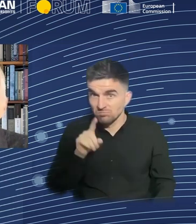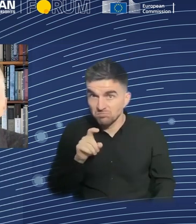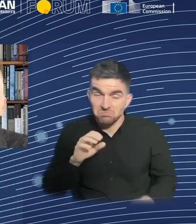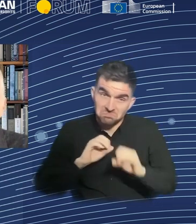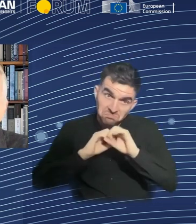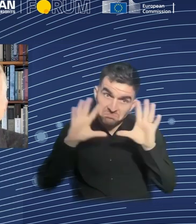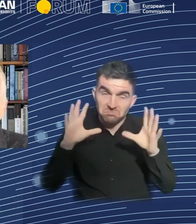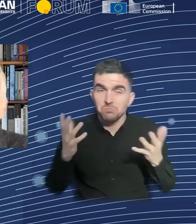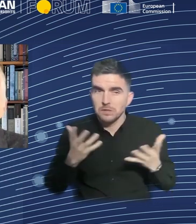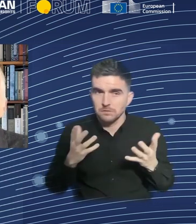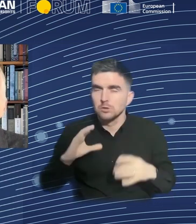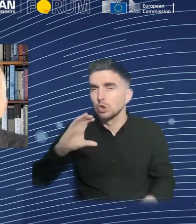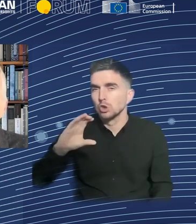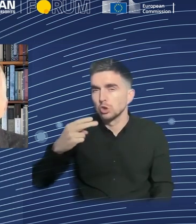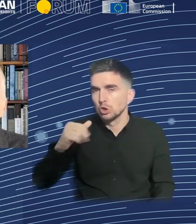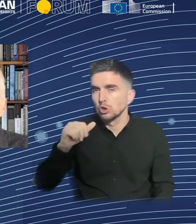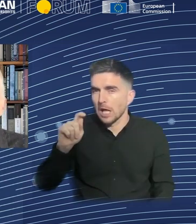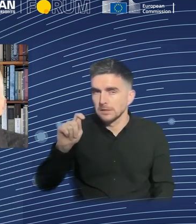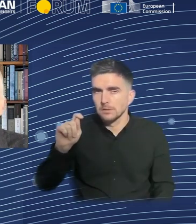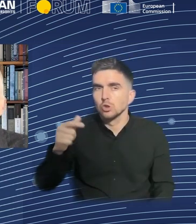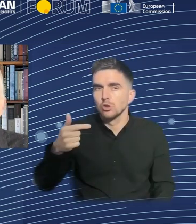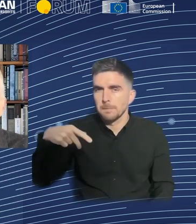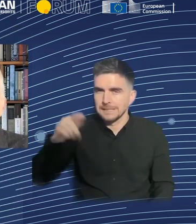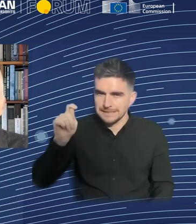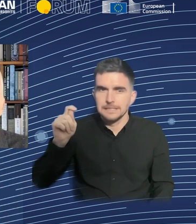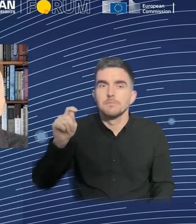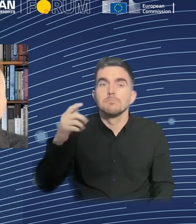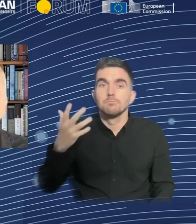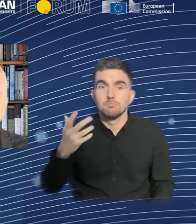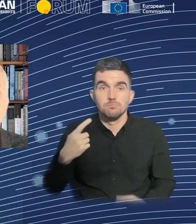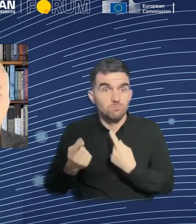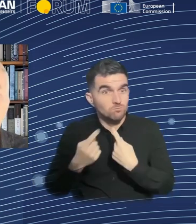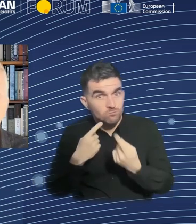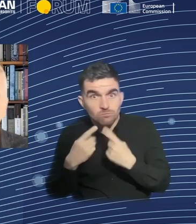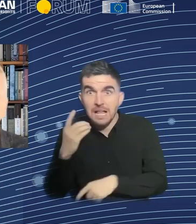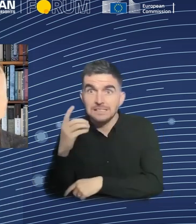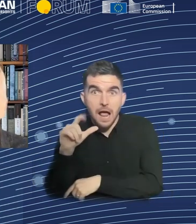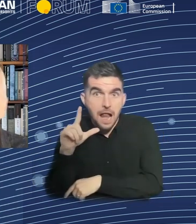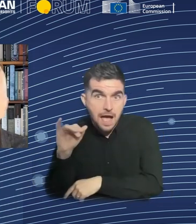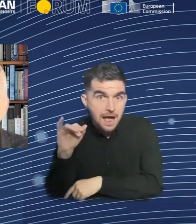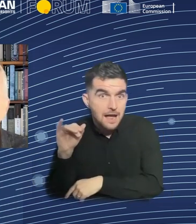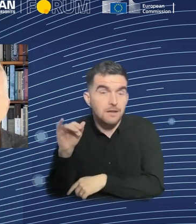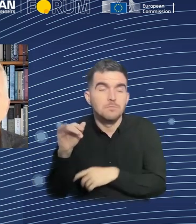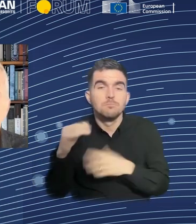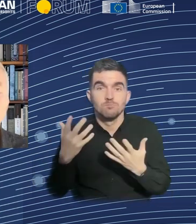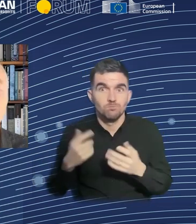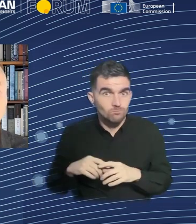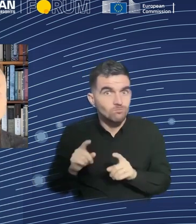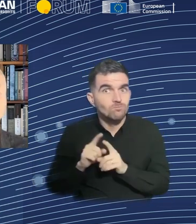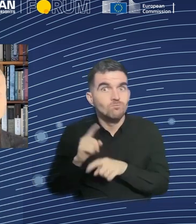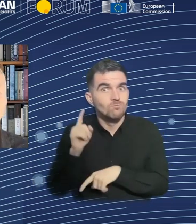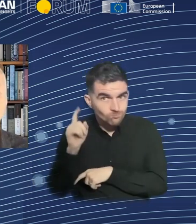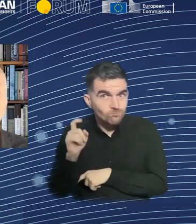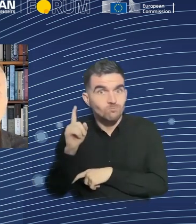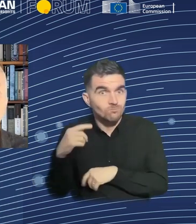the small beginning of AIs that are able to converse with each other. They are representing